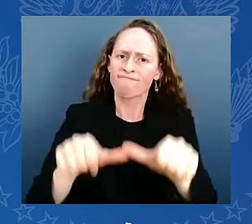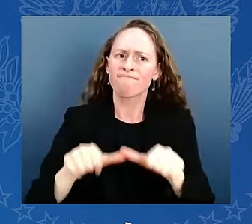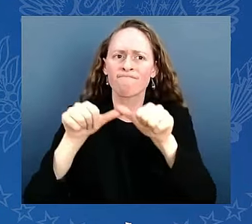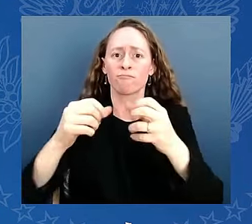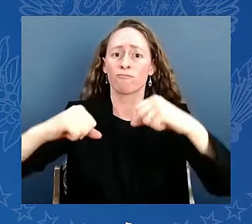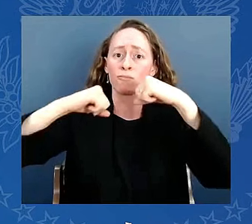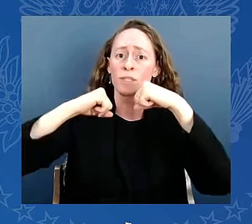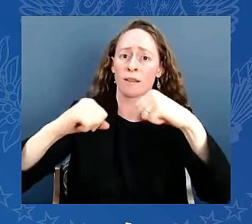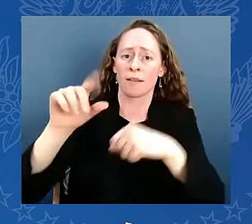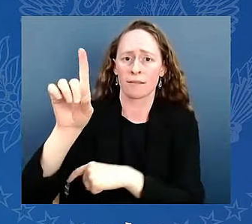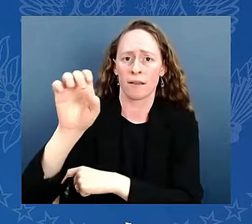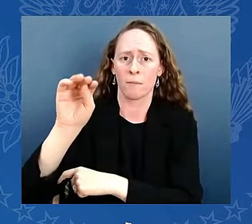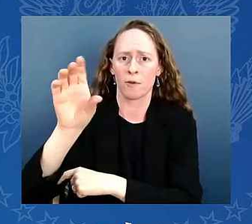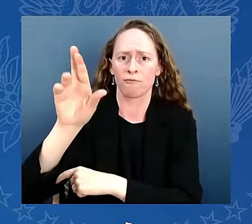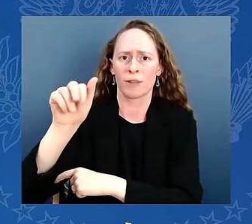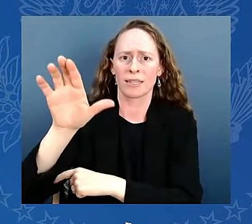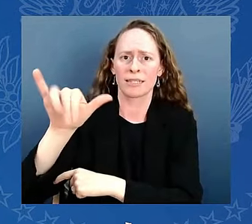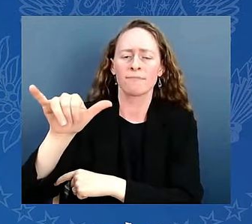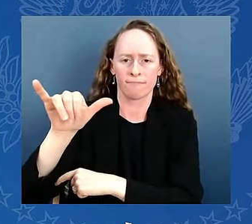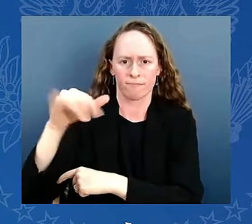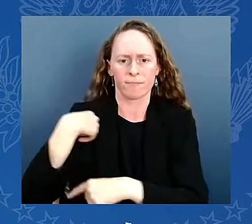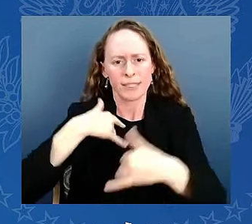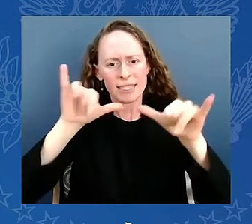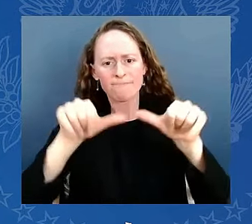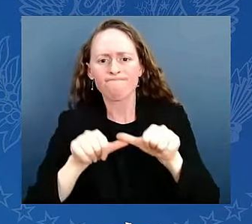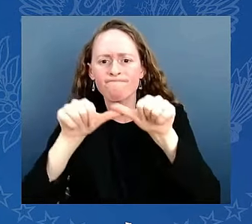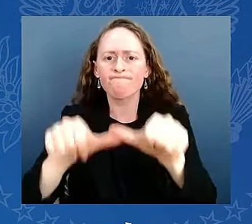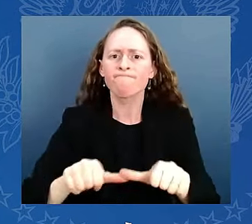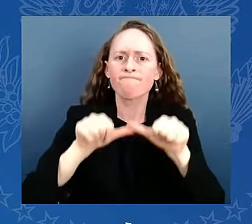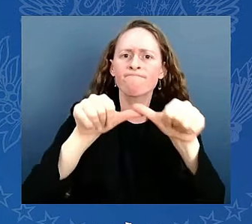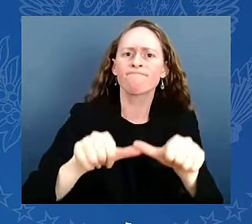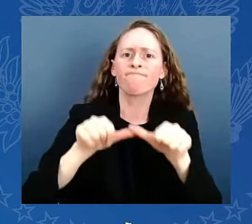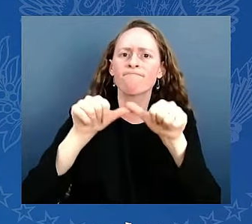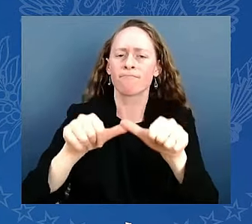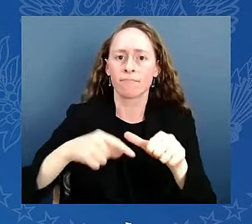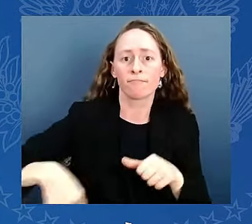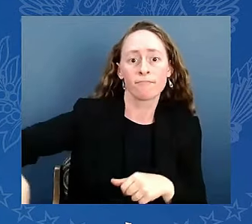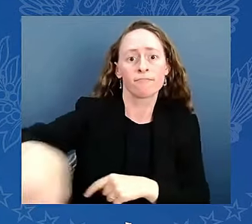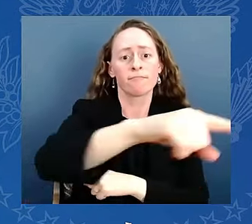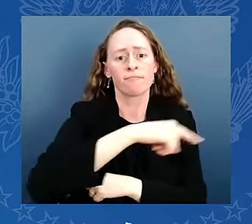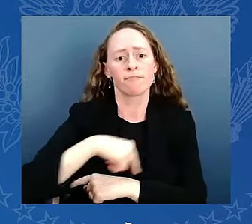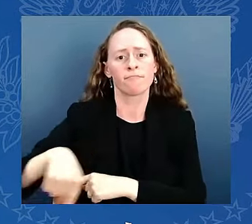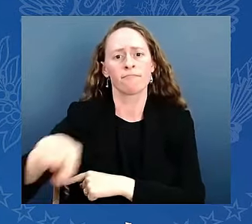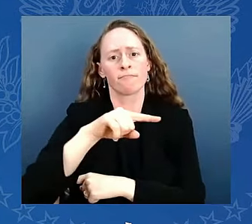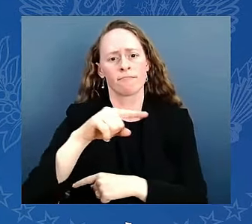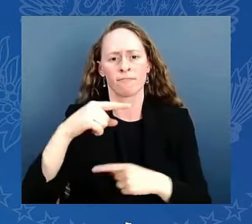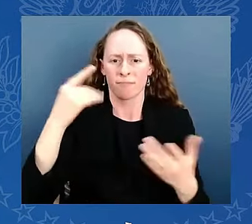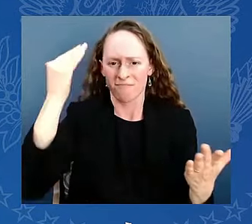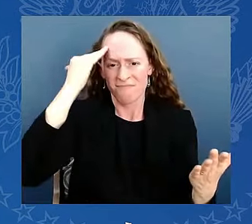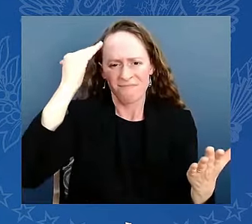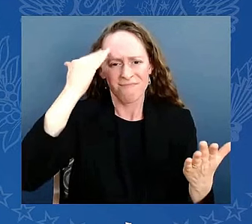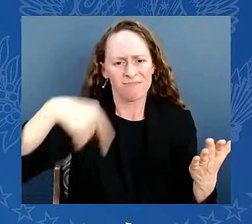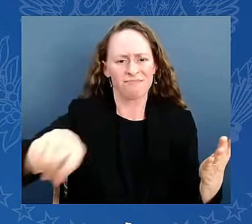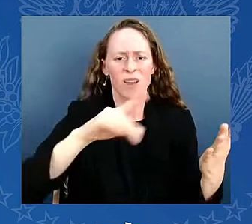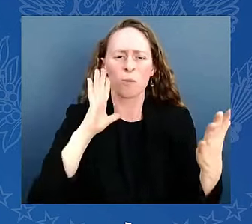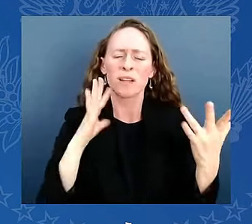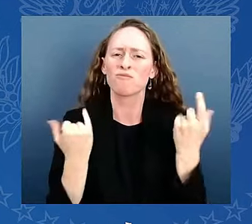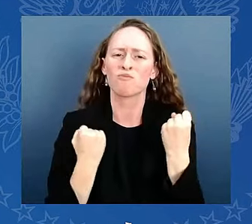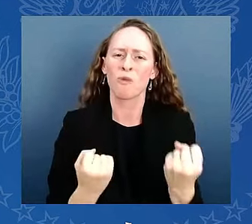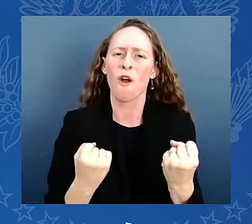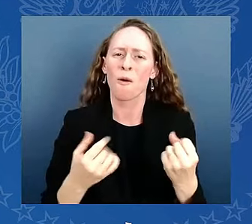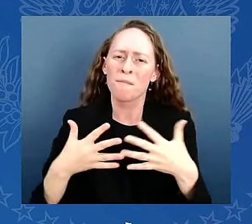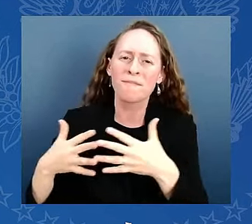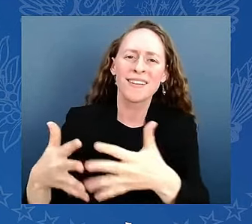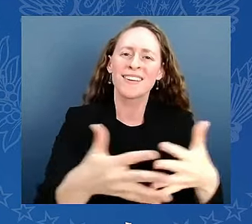and secure and the leader of the free world. I'm the first president in this century to report to the American people